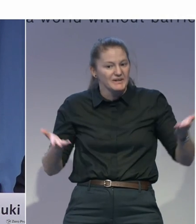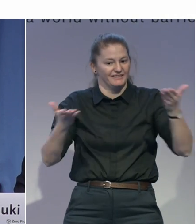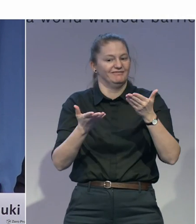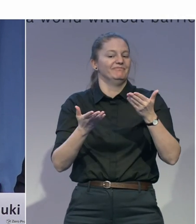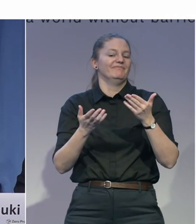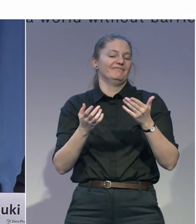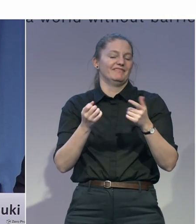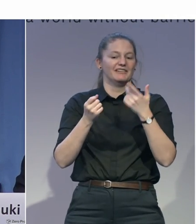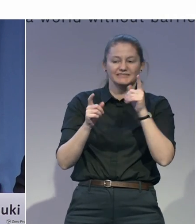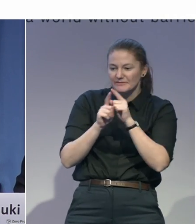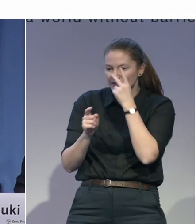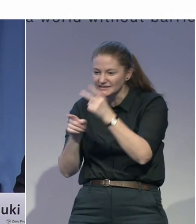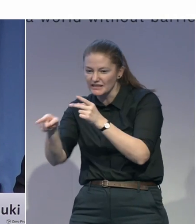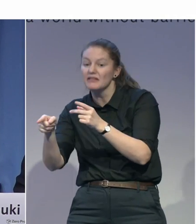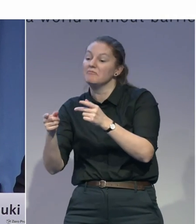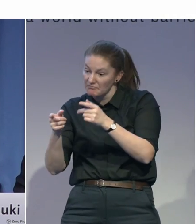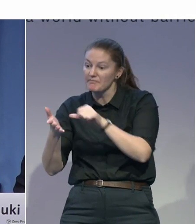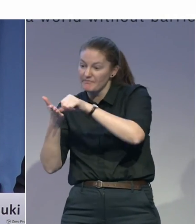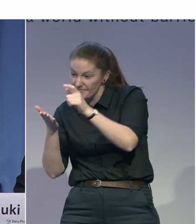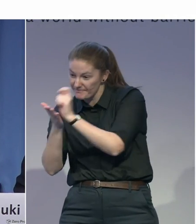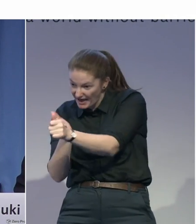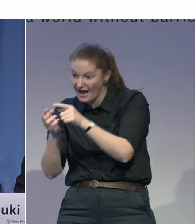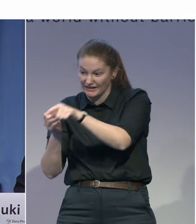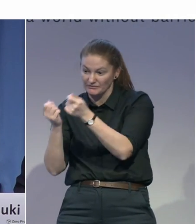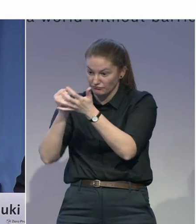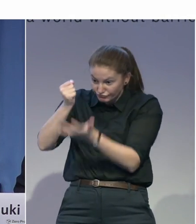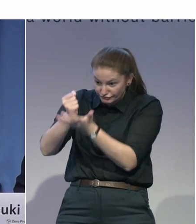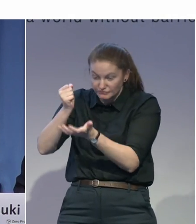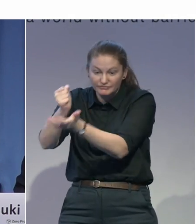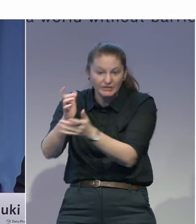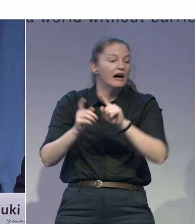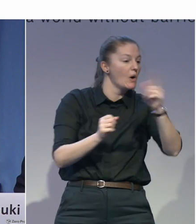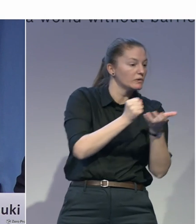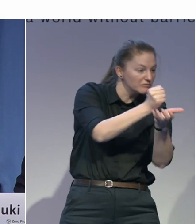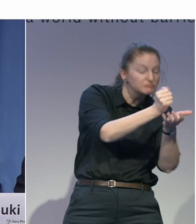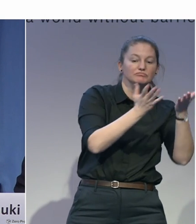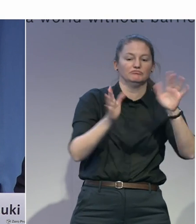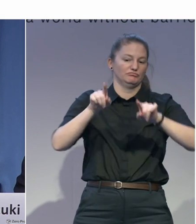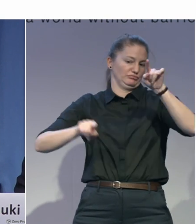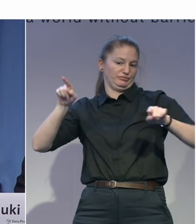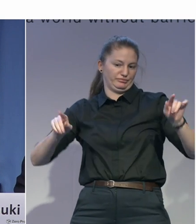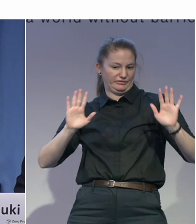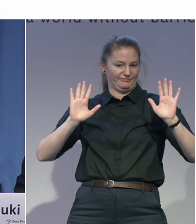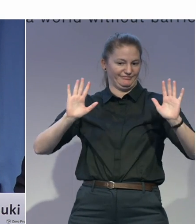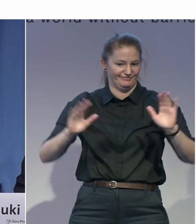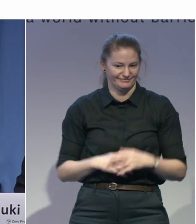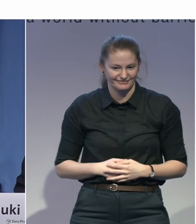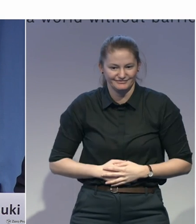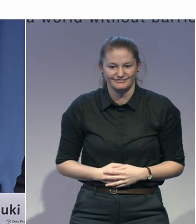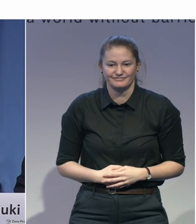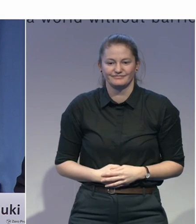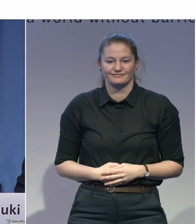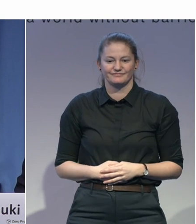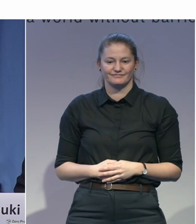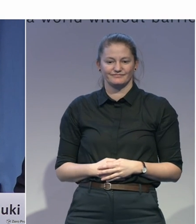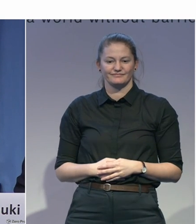is that we're not talking about large organizations here dealing with high-tech solutions. These are relatively small organizations addressing these